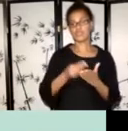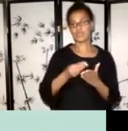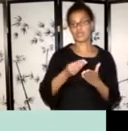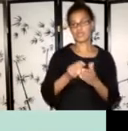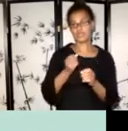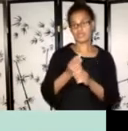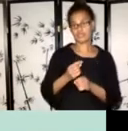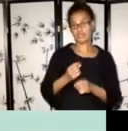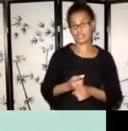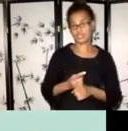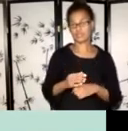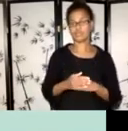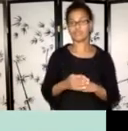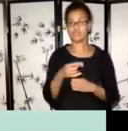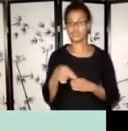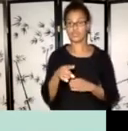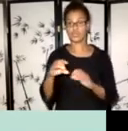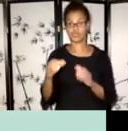funding, um,